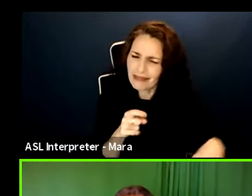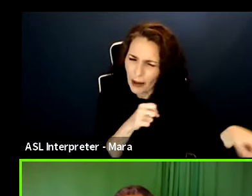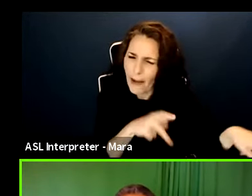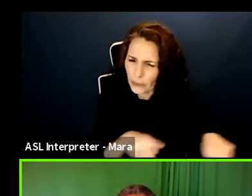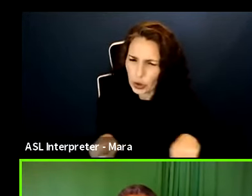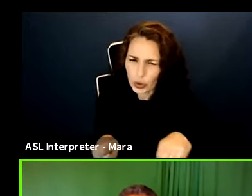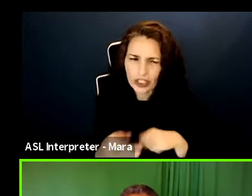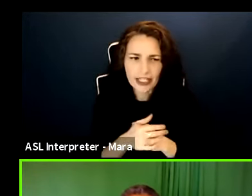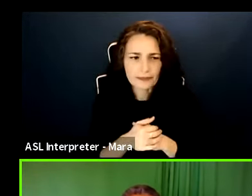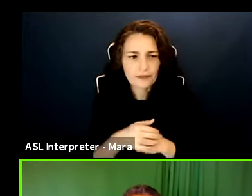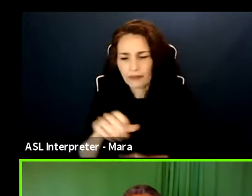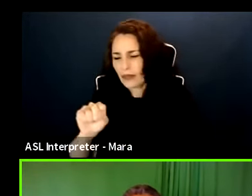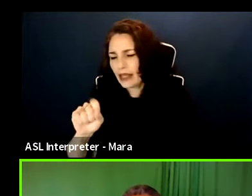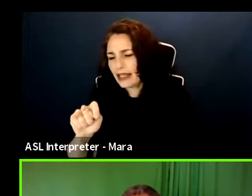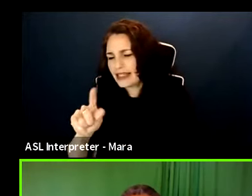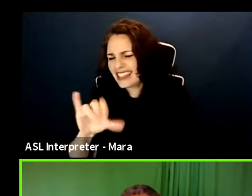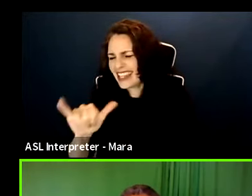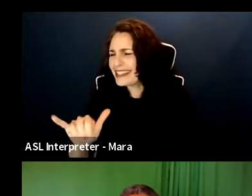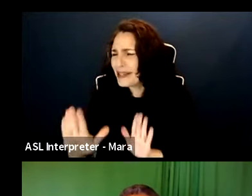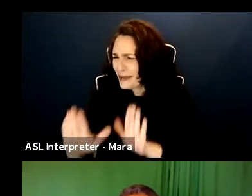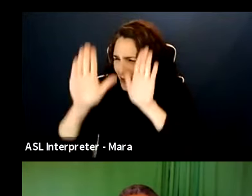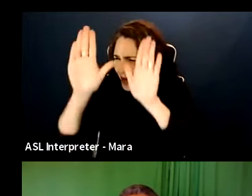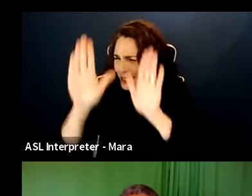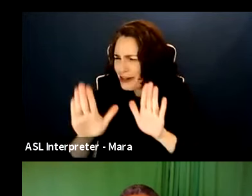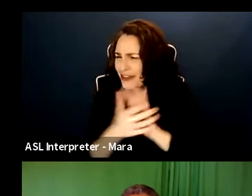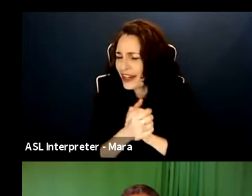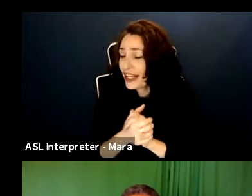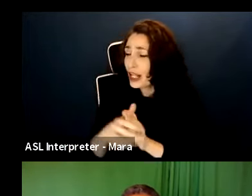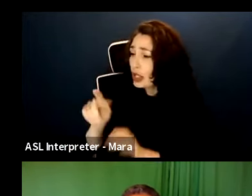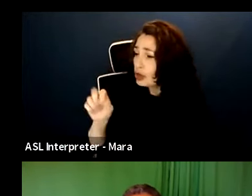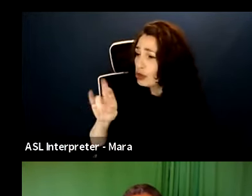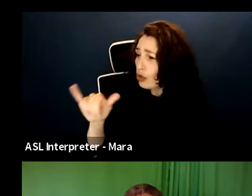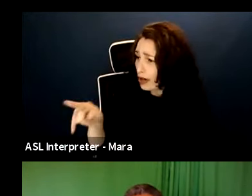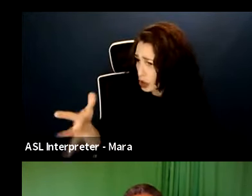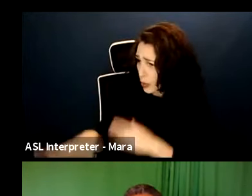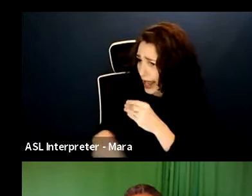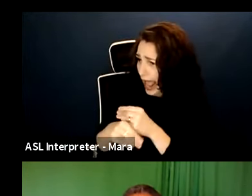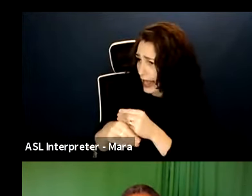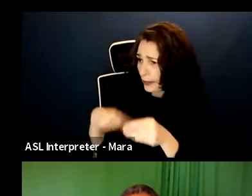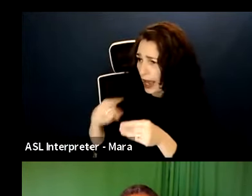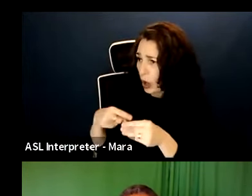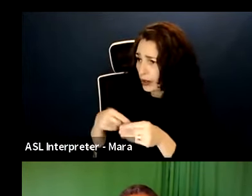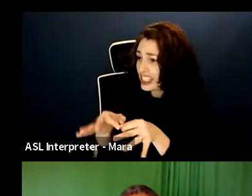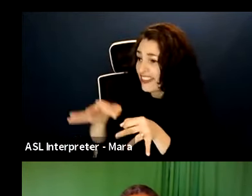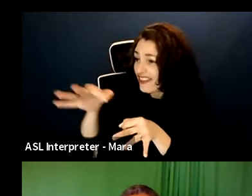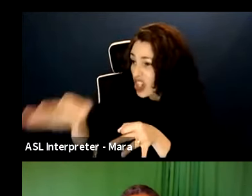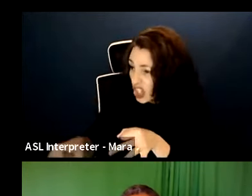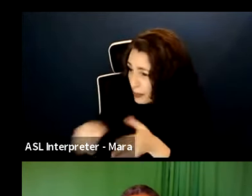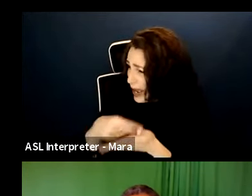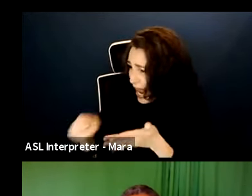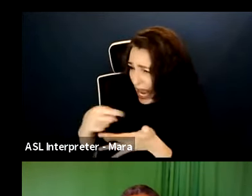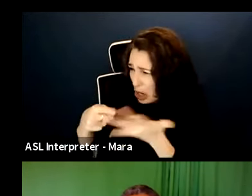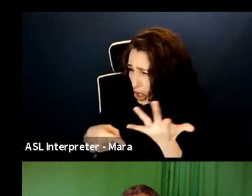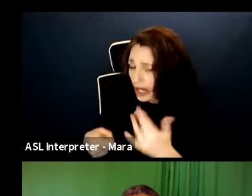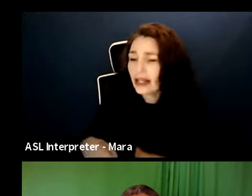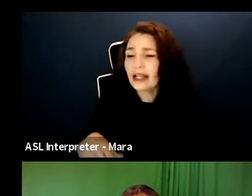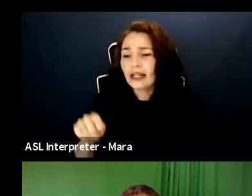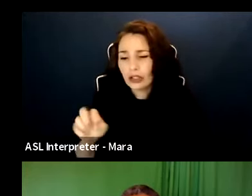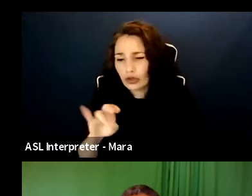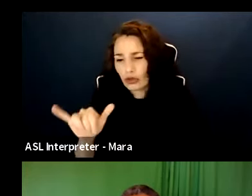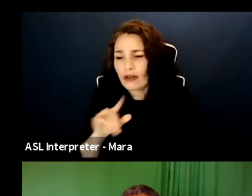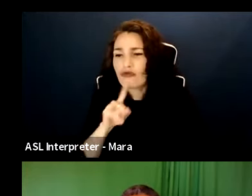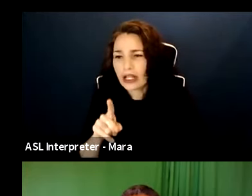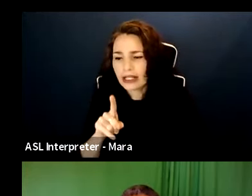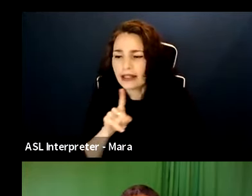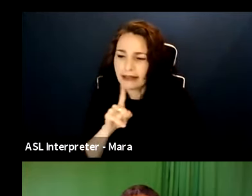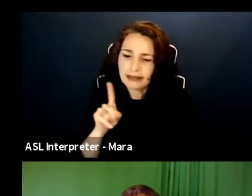deferred pay versus pay, or I don't know if you want to add anything here? Well, ultimately it's all about providing value because it still is the